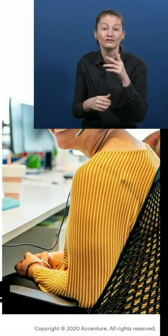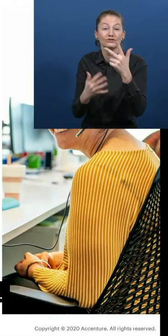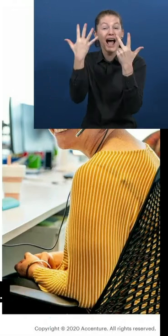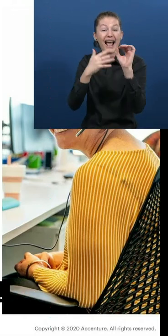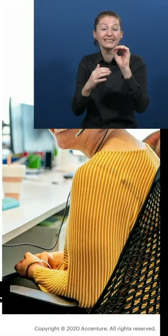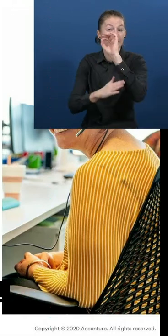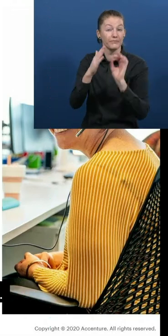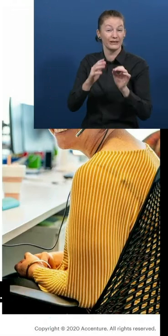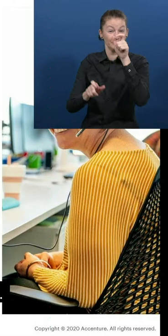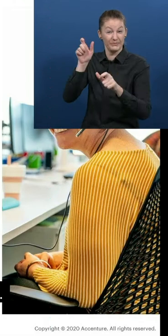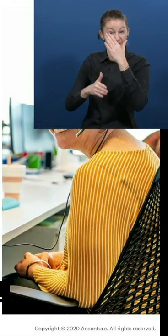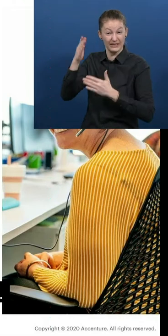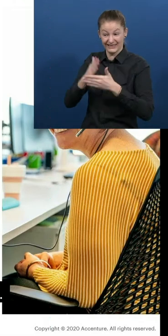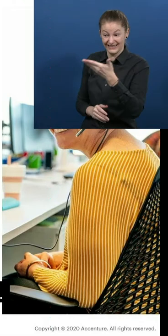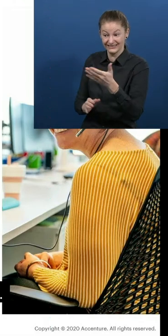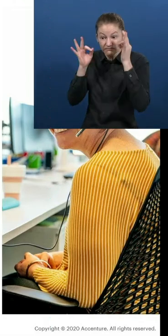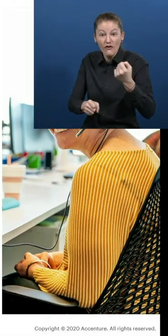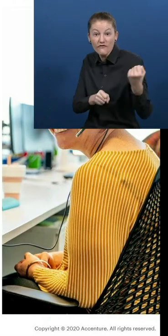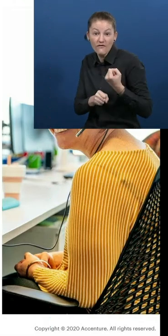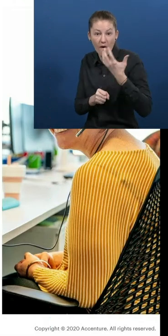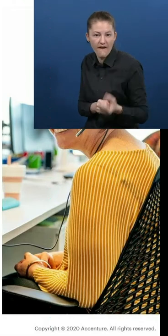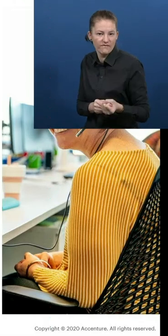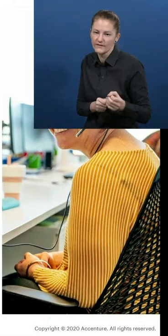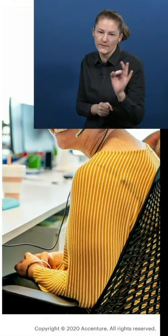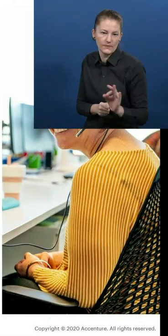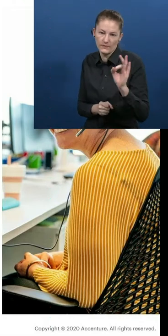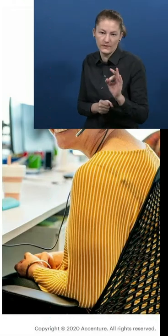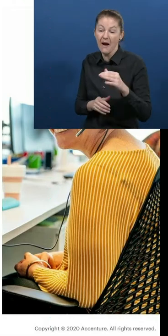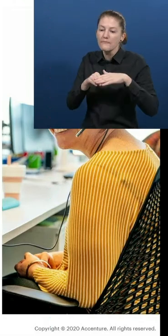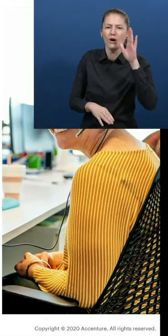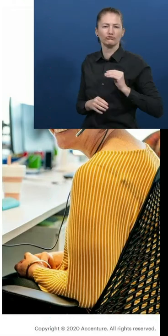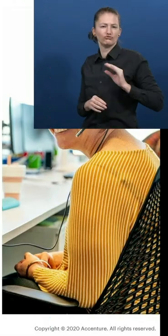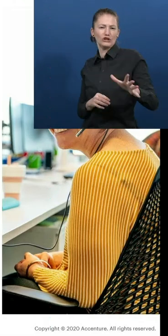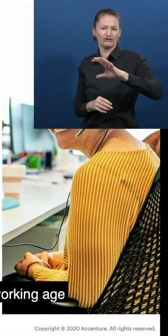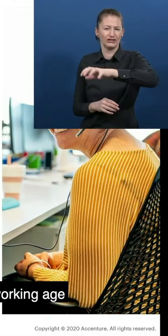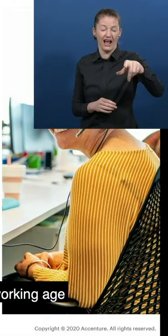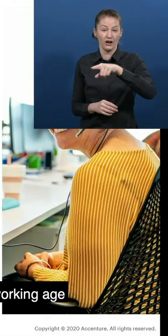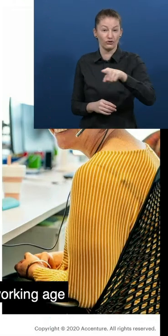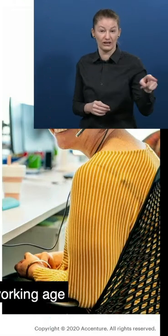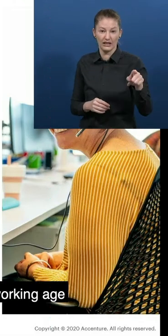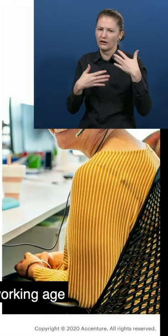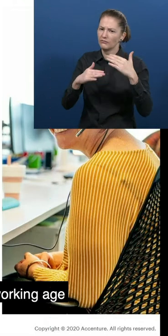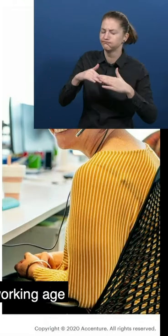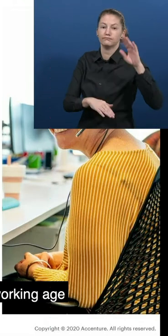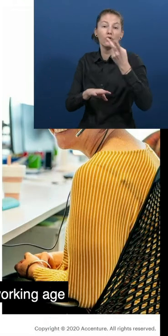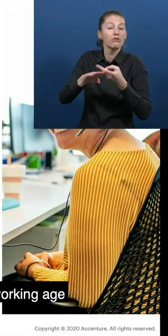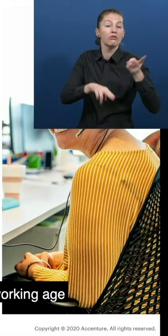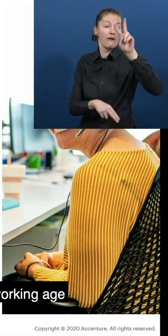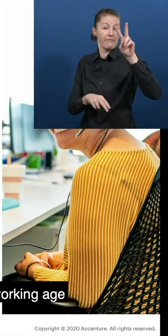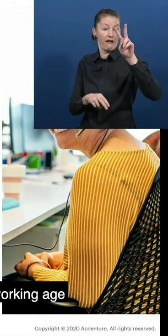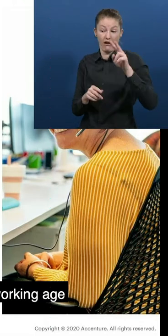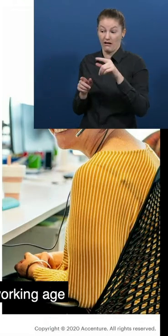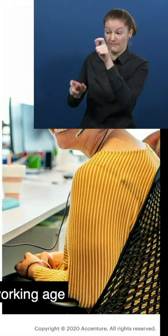persons with disabilities are not employed. In most developed countries, the official unemployment rate for persons with